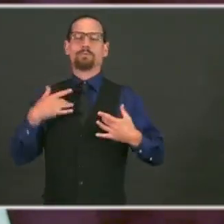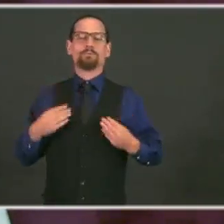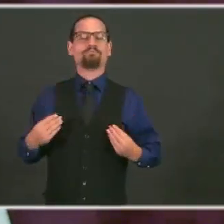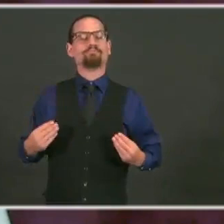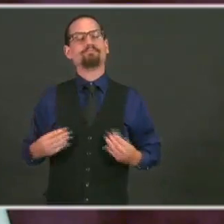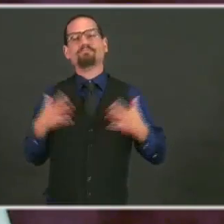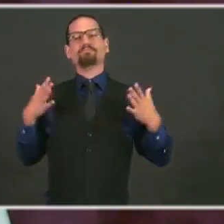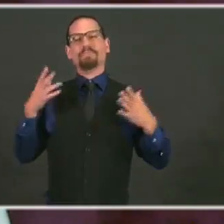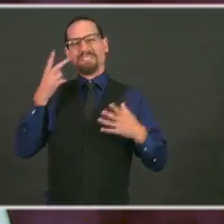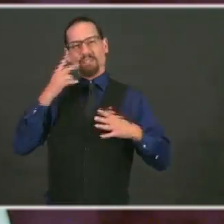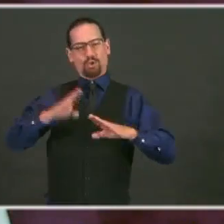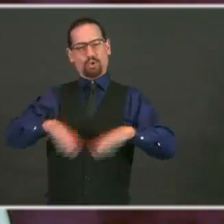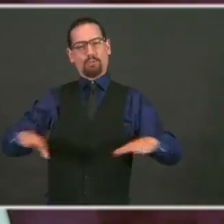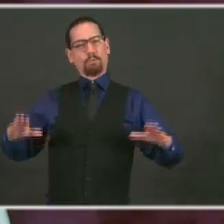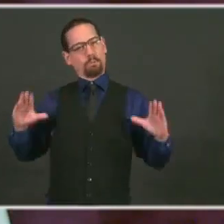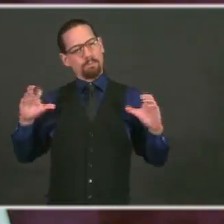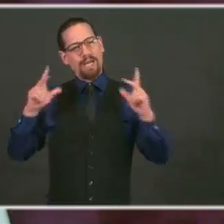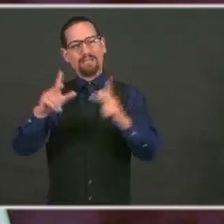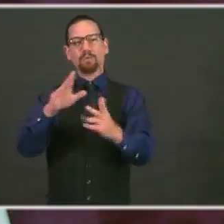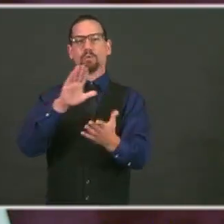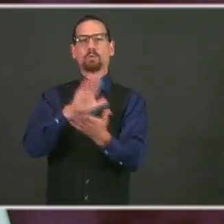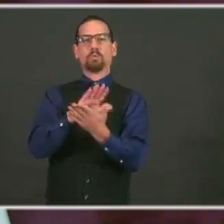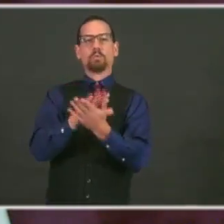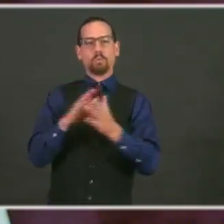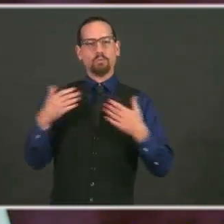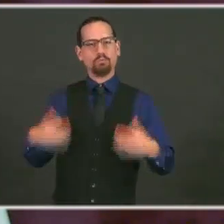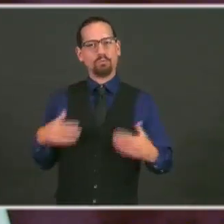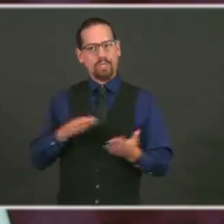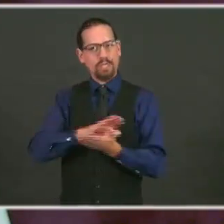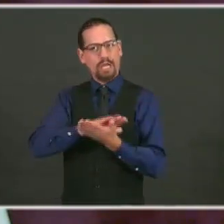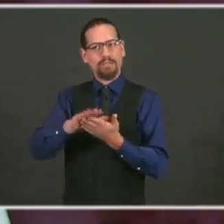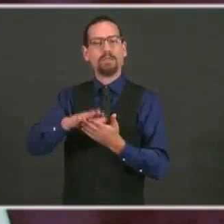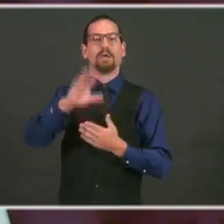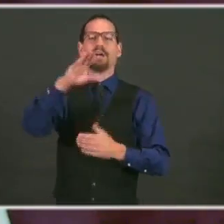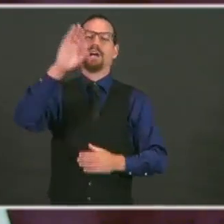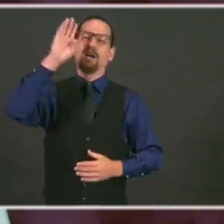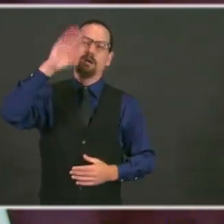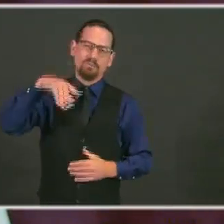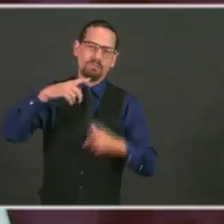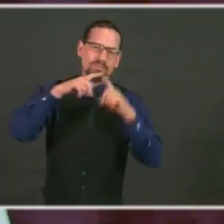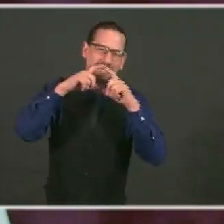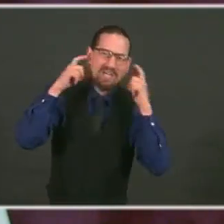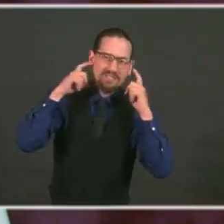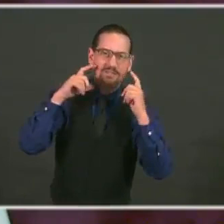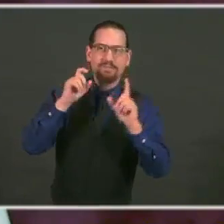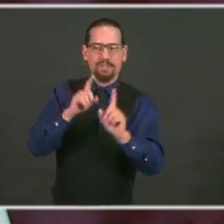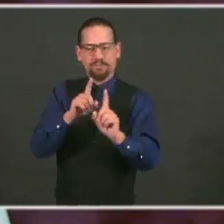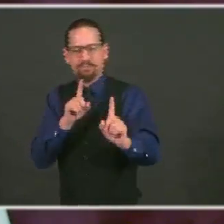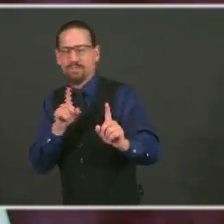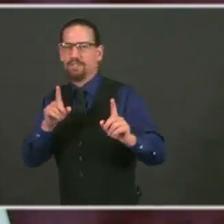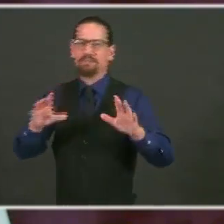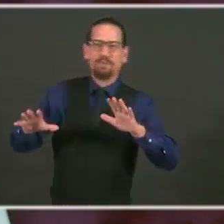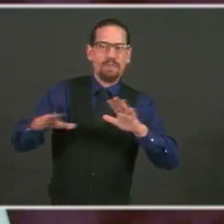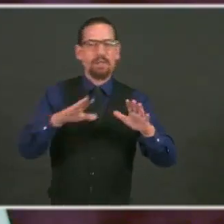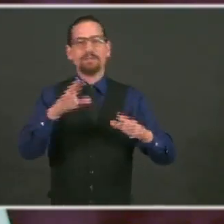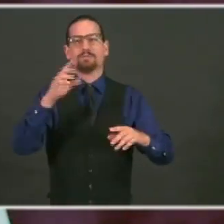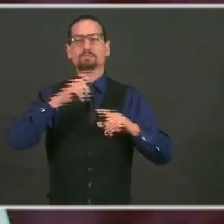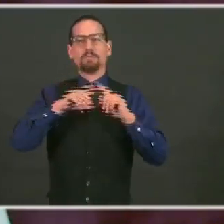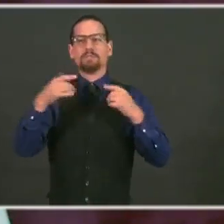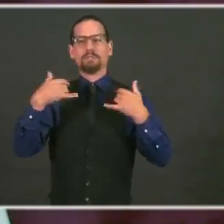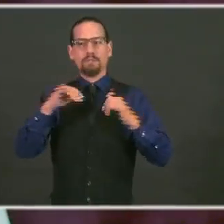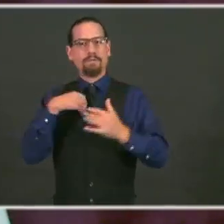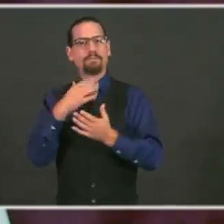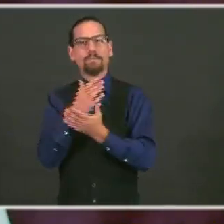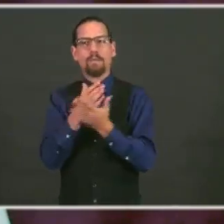And, you know, everyone had to wear their mask. I saw the kids all had little hand sanitizer.